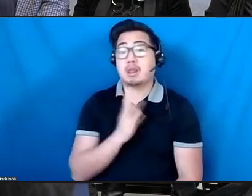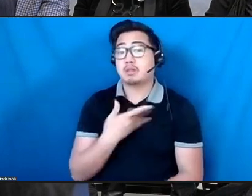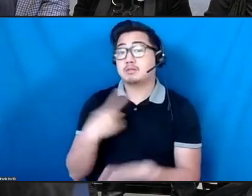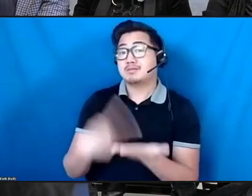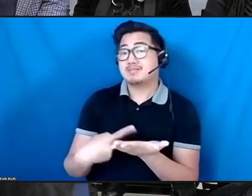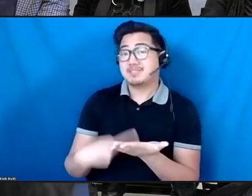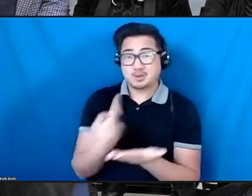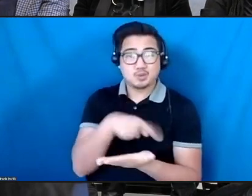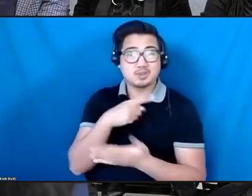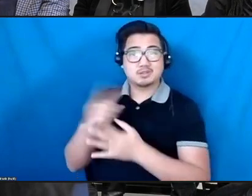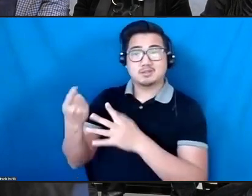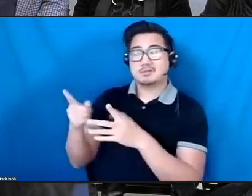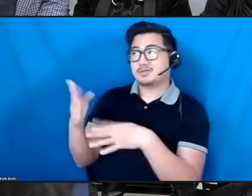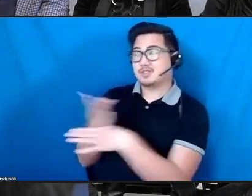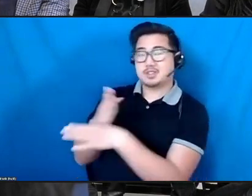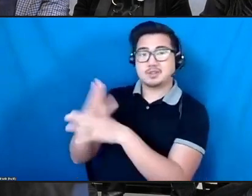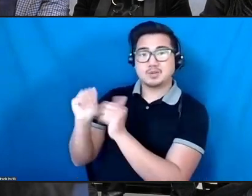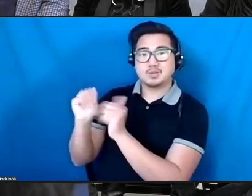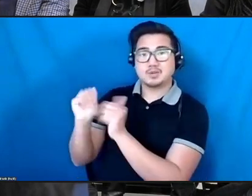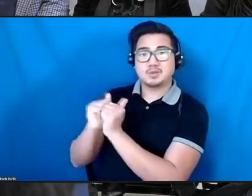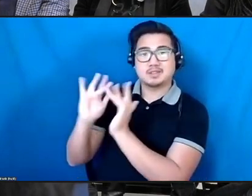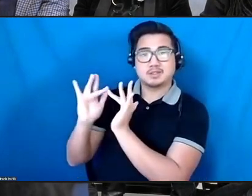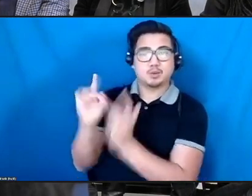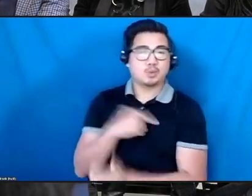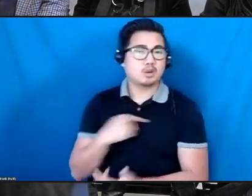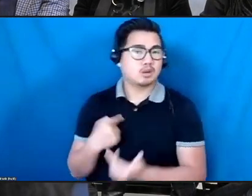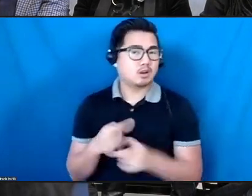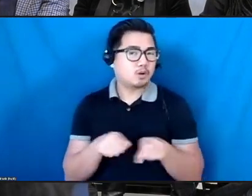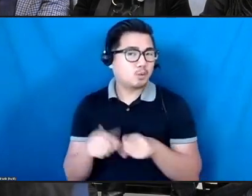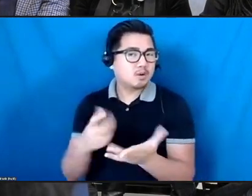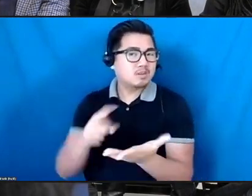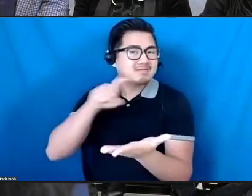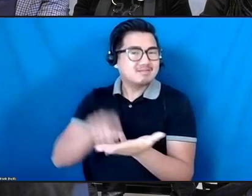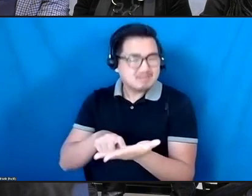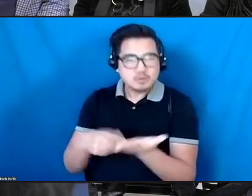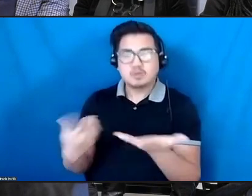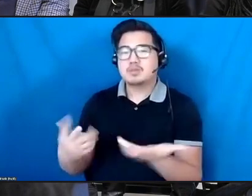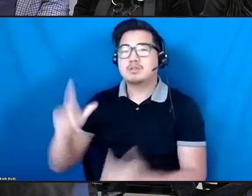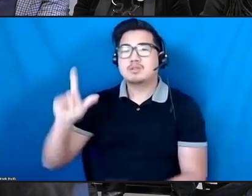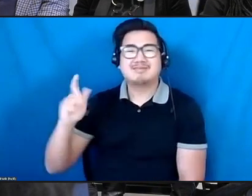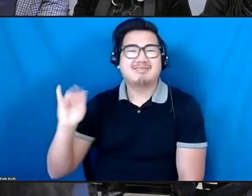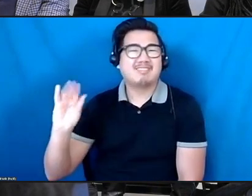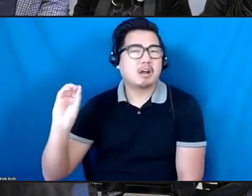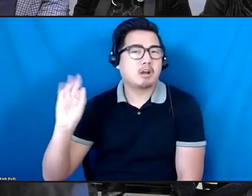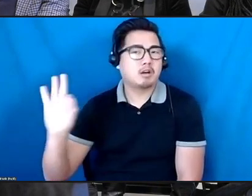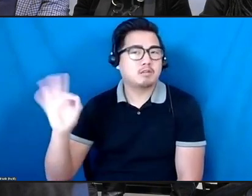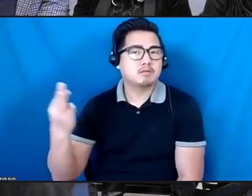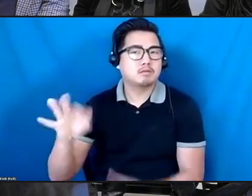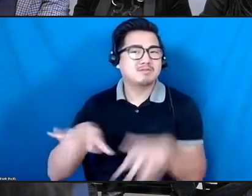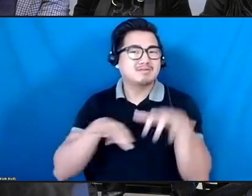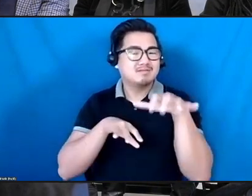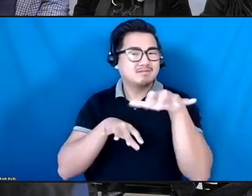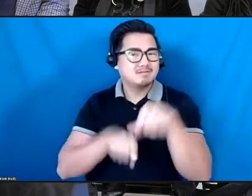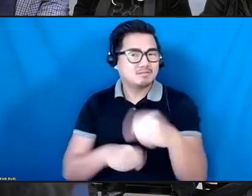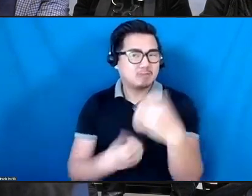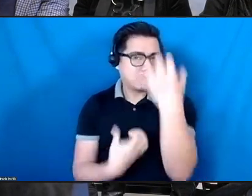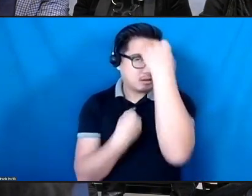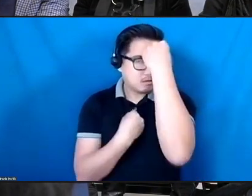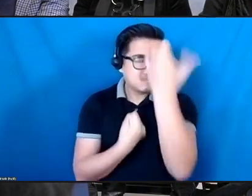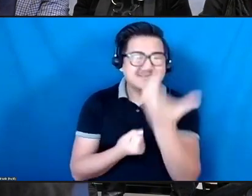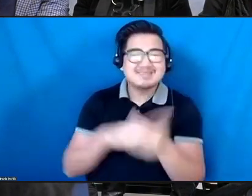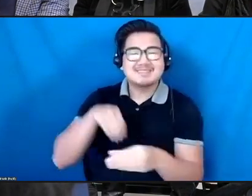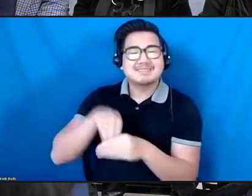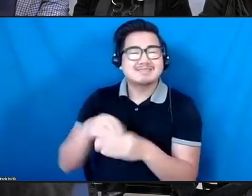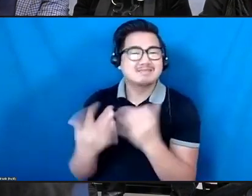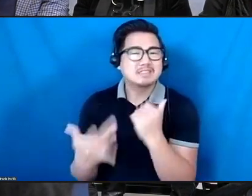internet, let's also take a moment to consider the legacy of colonization embedded within the technologies, structures, and ways of